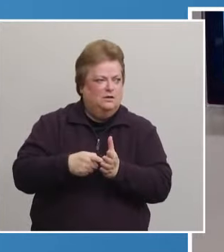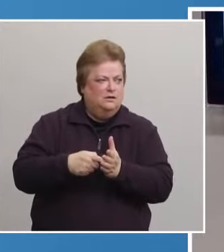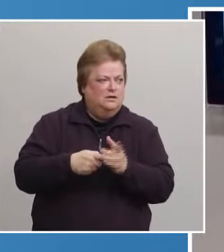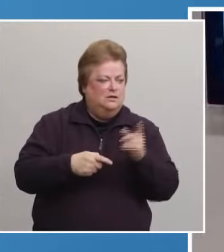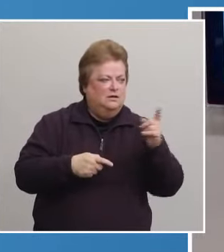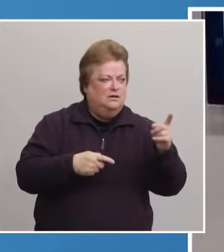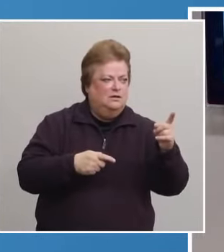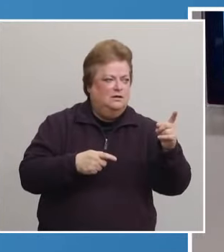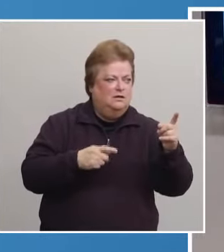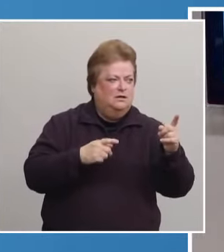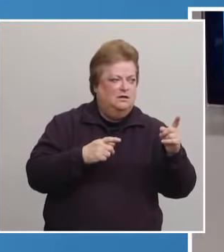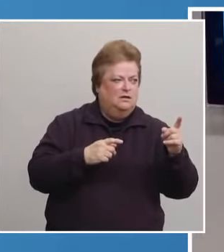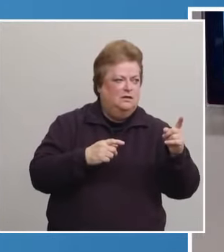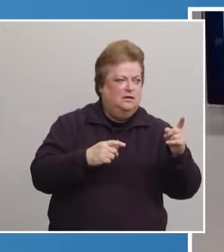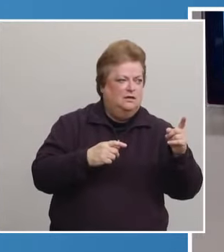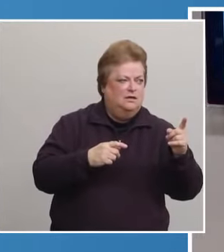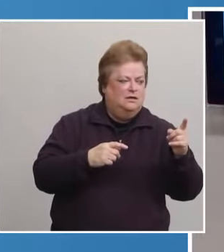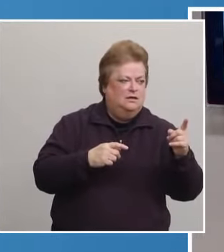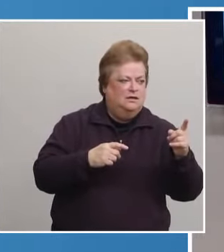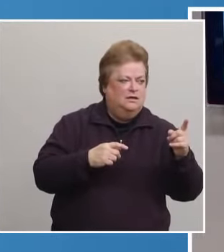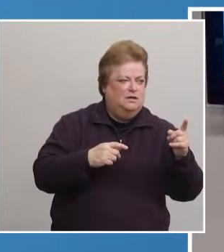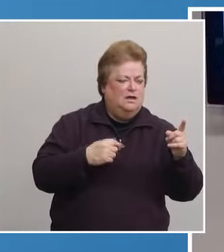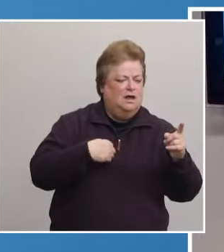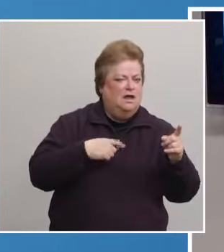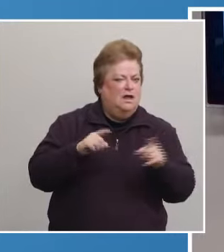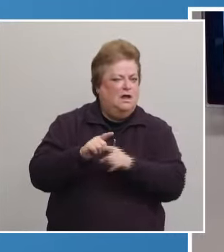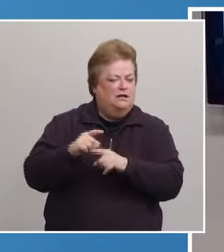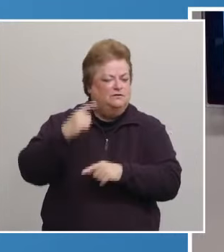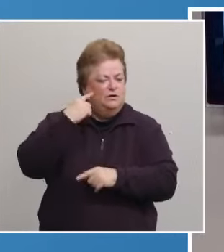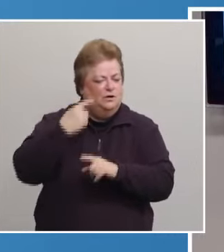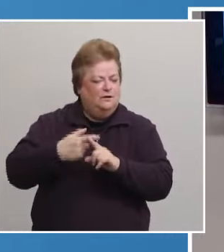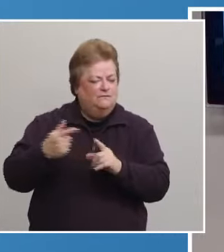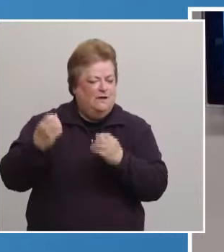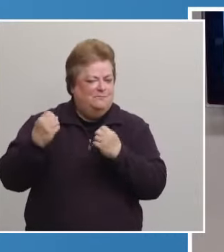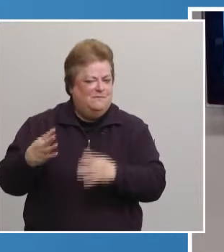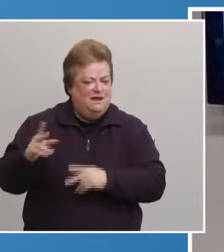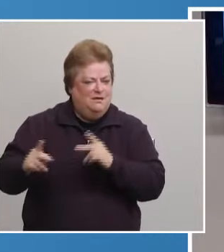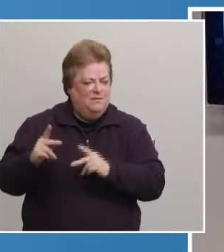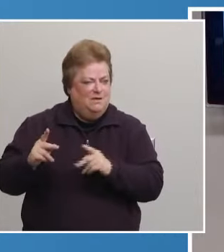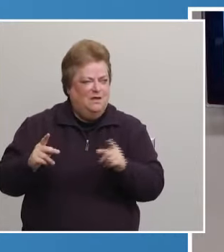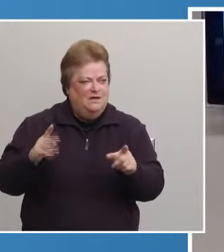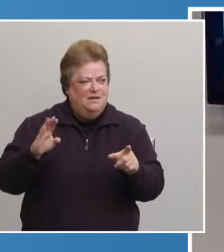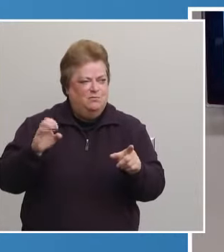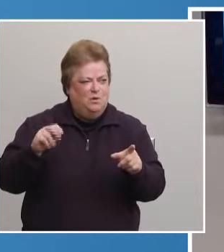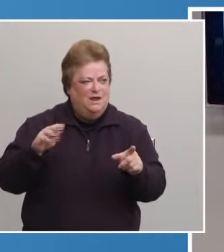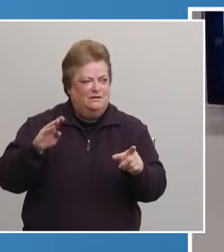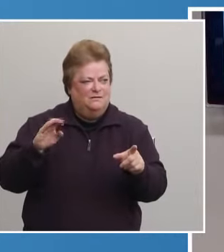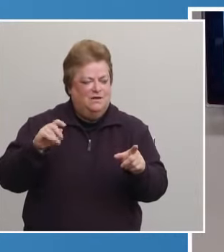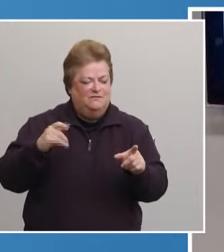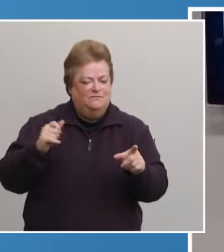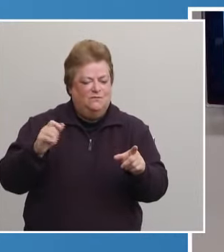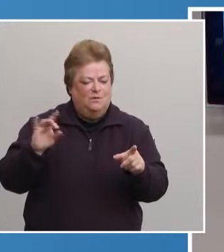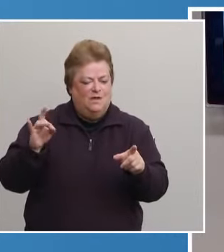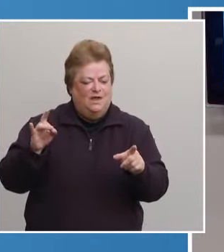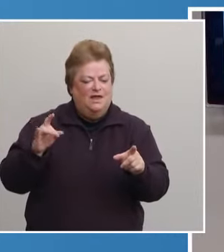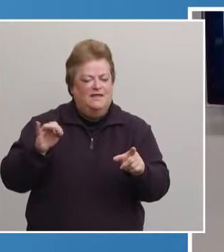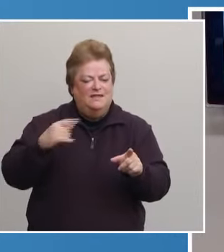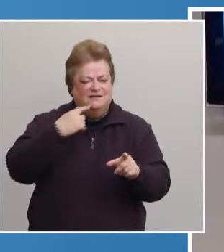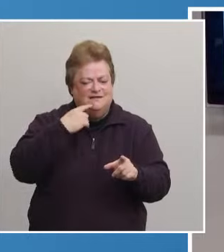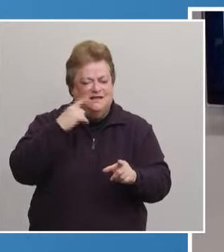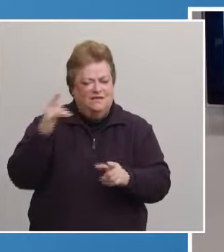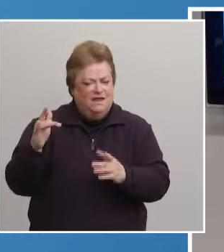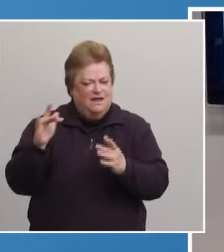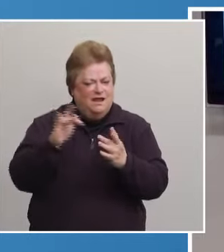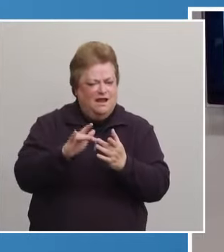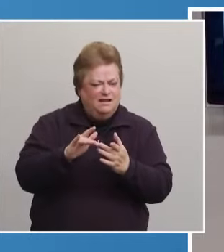do you also want to mention that? I also heard from a lot of people that said that they were called or contacted and